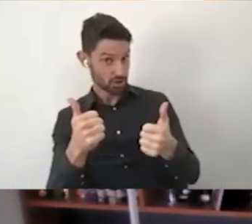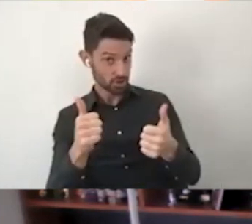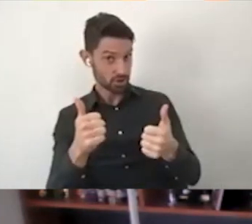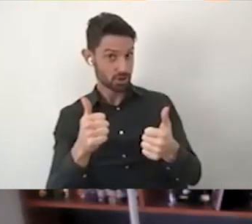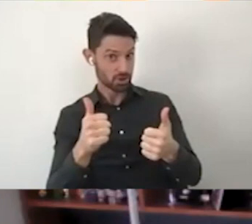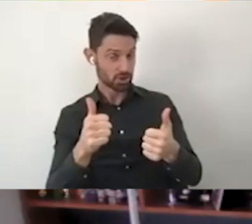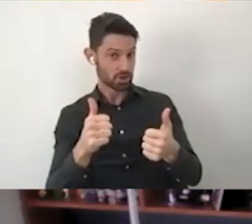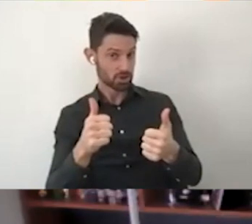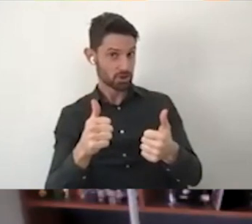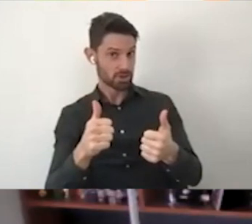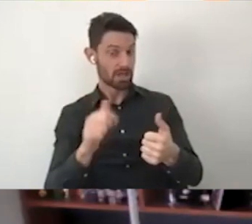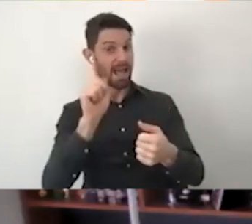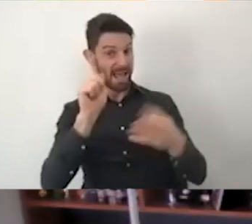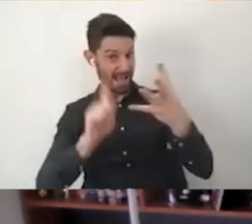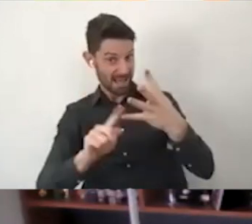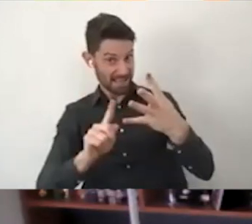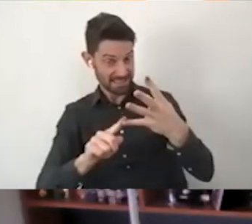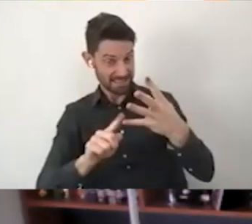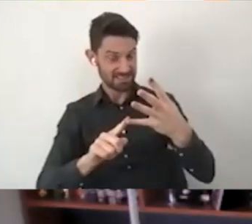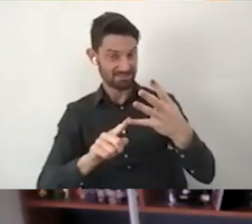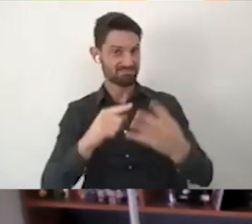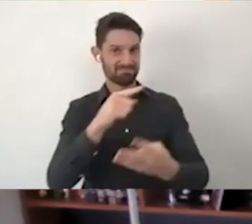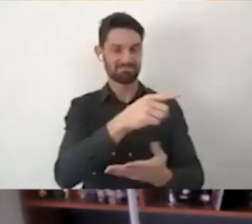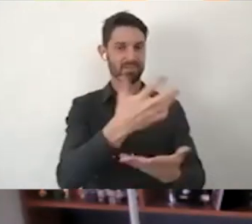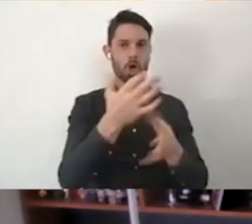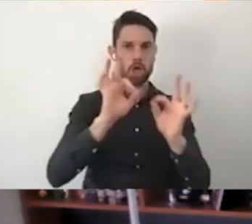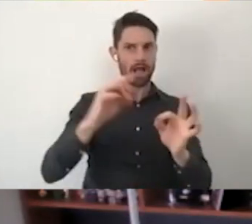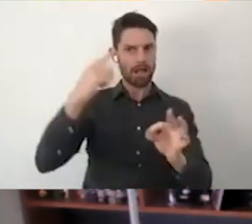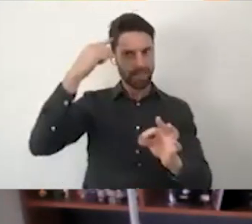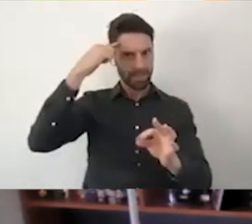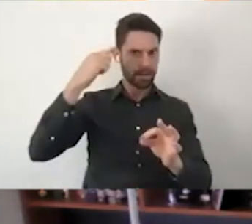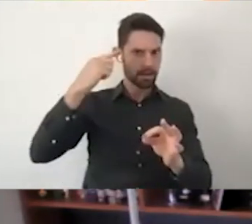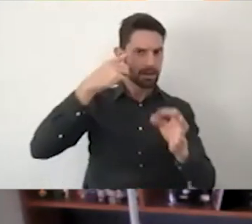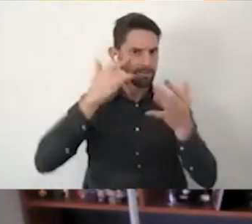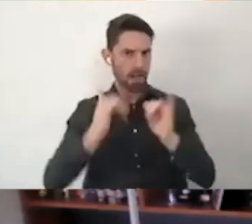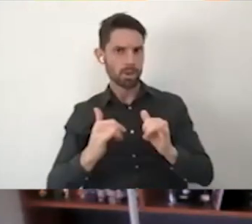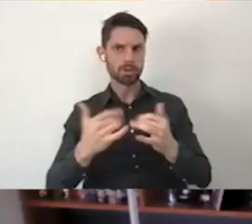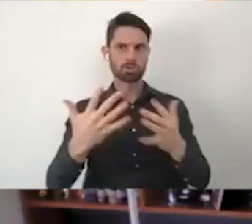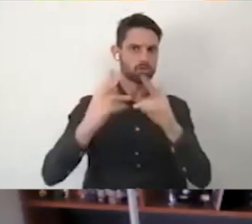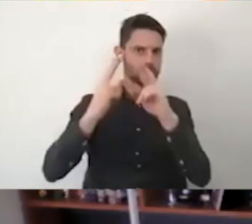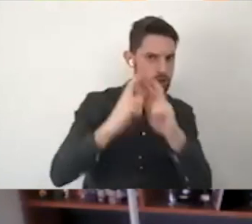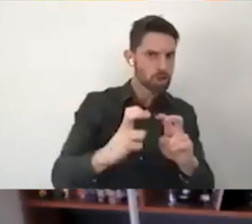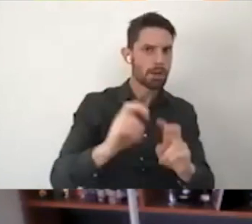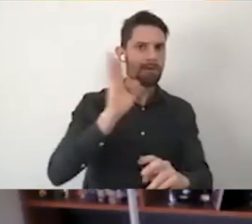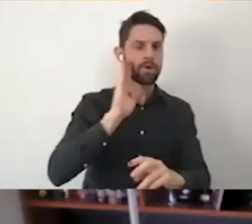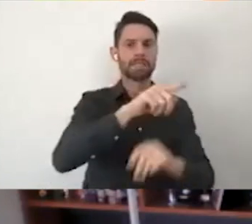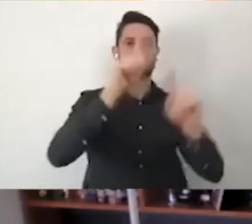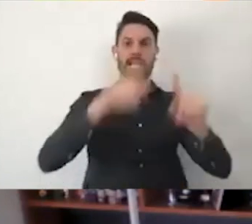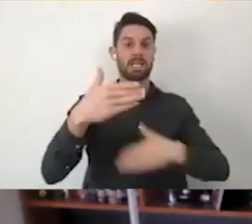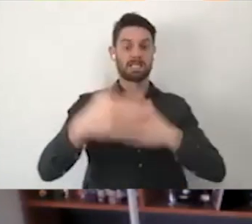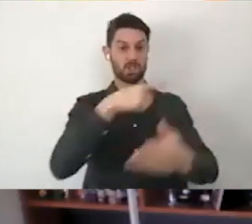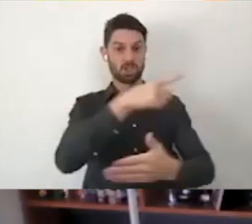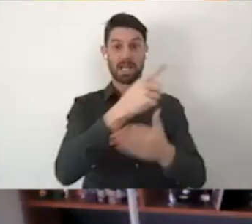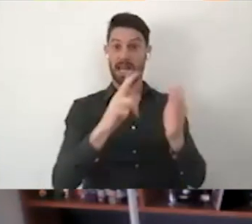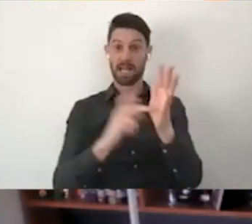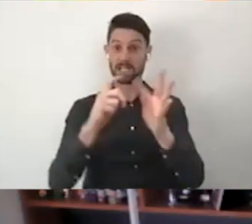well as the absence of a rigorous research and evaluation process, before proceeding with a